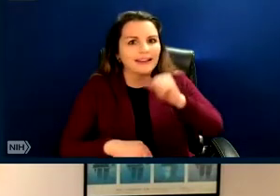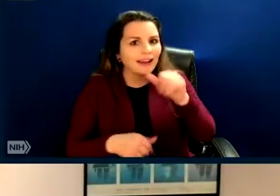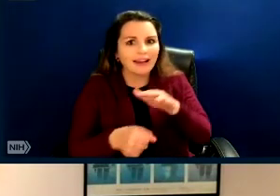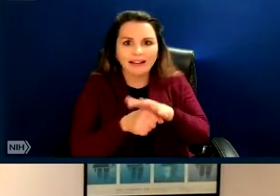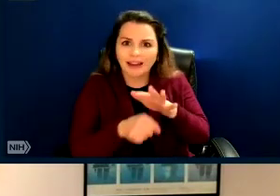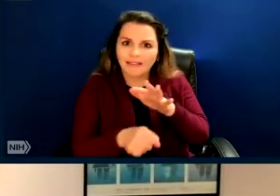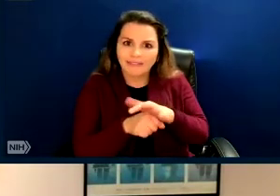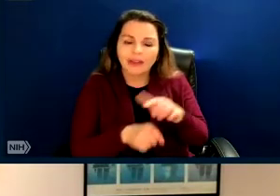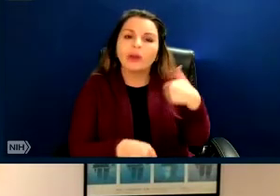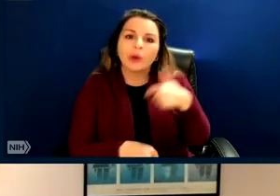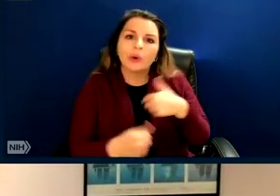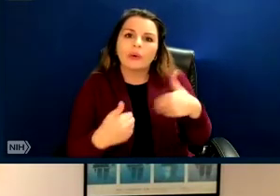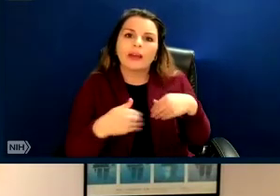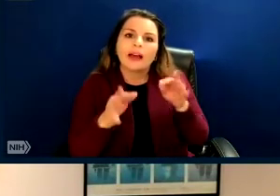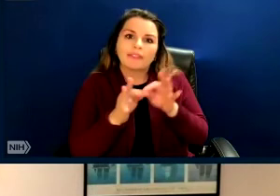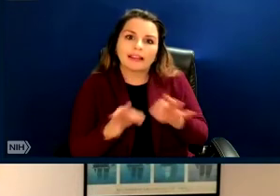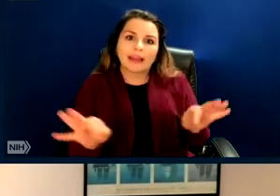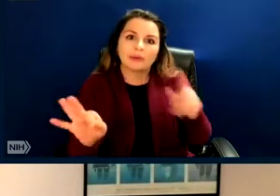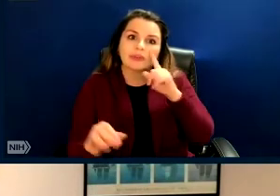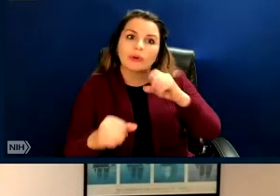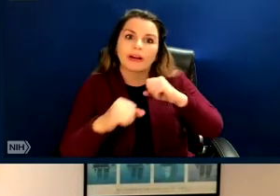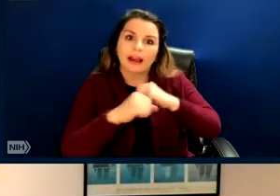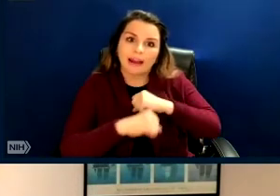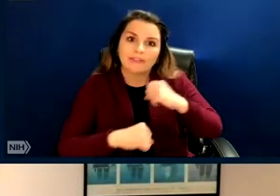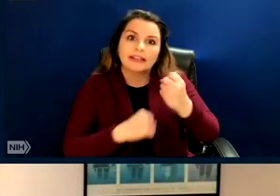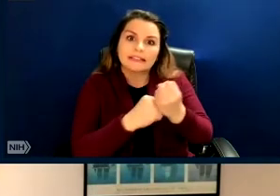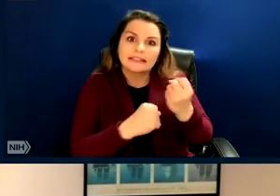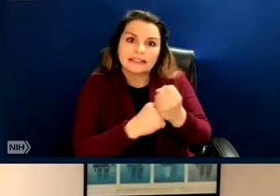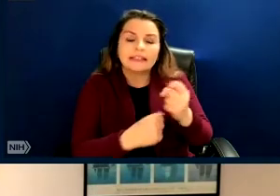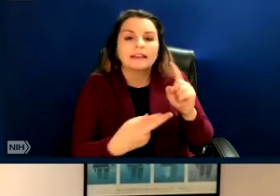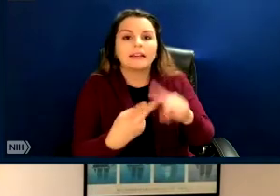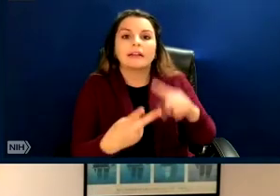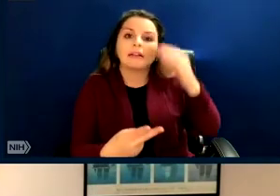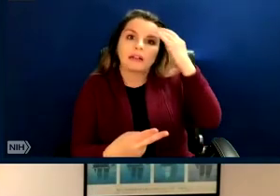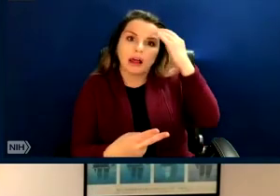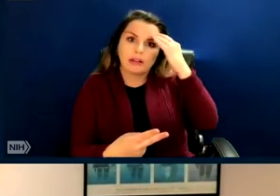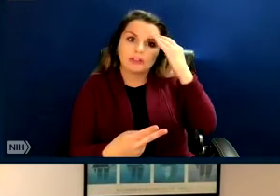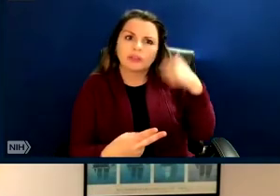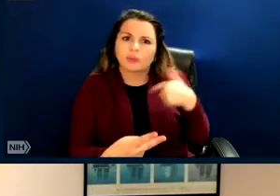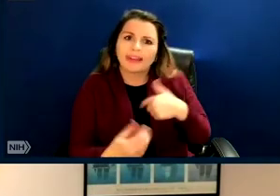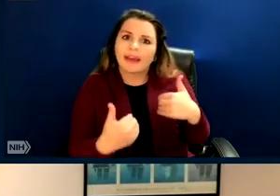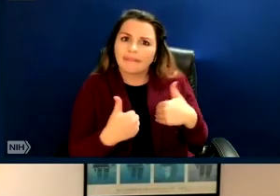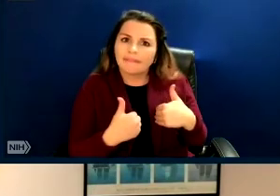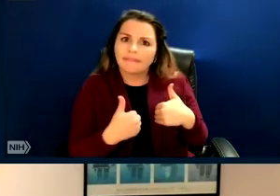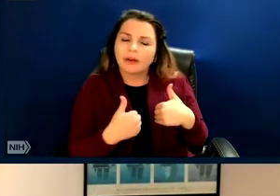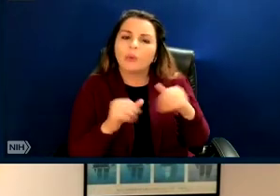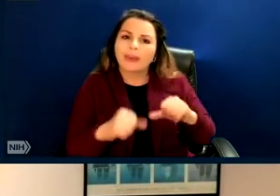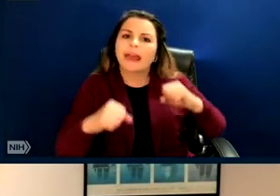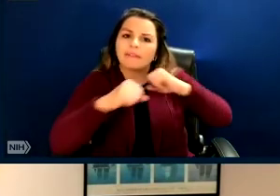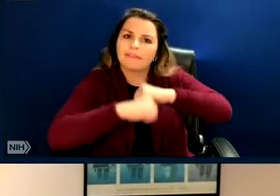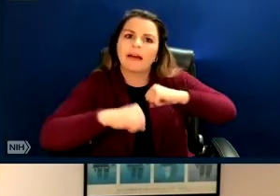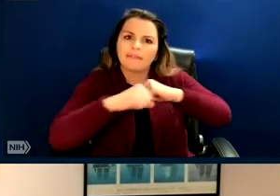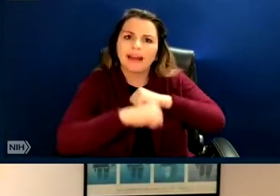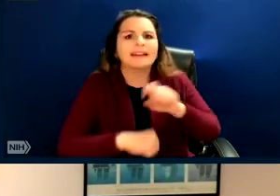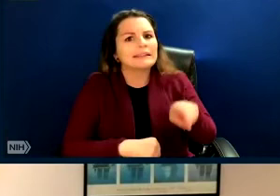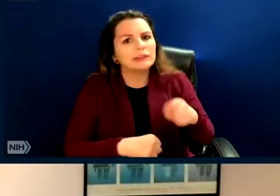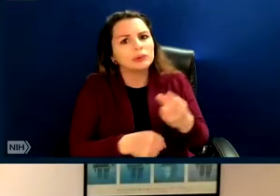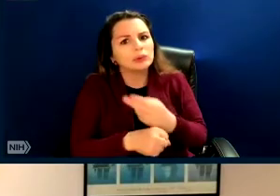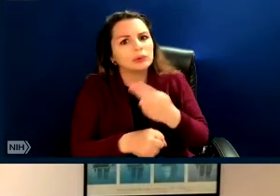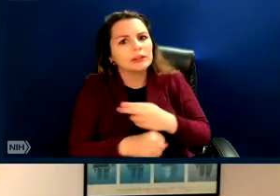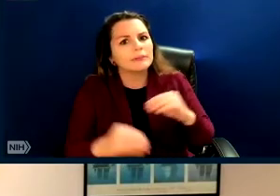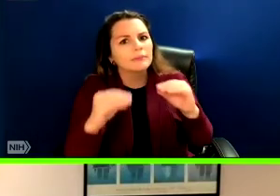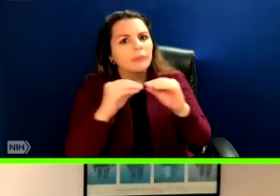When we have the language of advocacy and knowledge at our fingertips, we really have to be activated to use it.